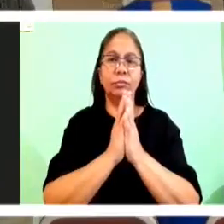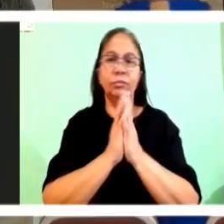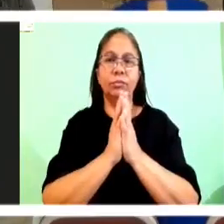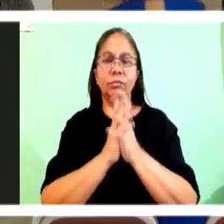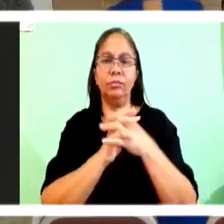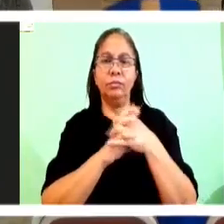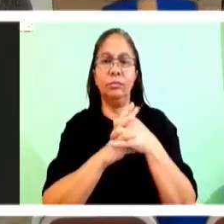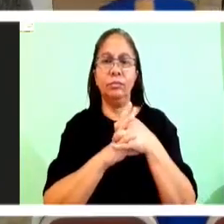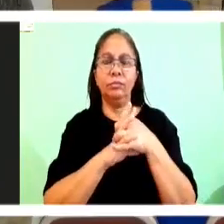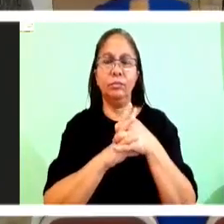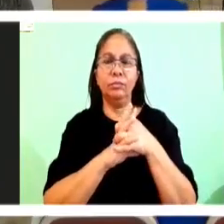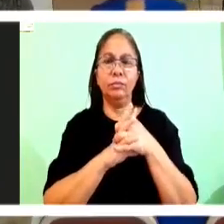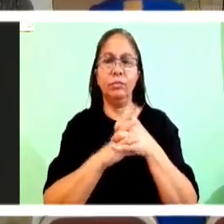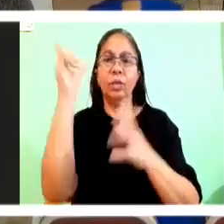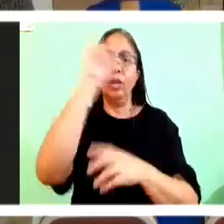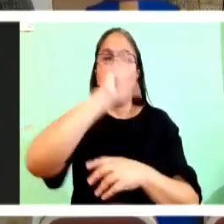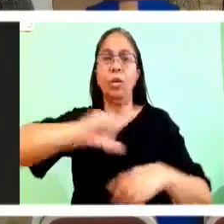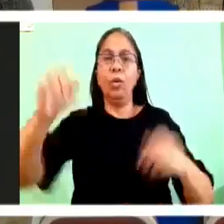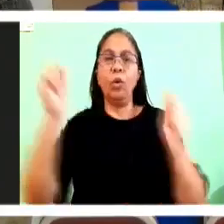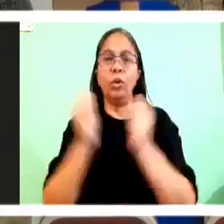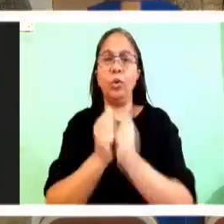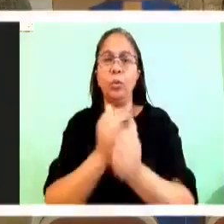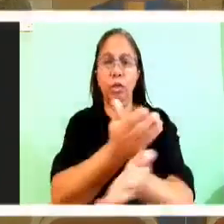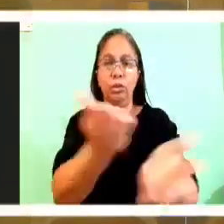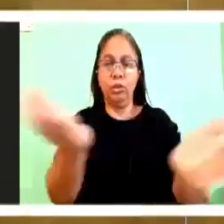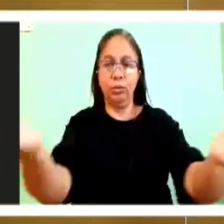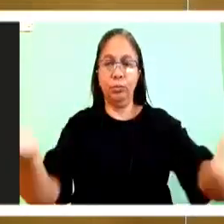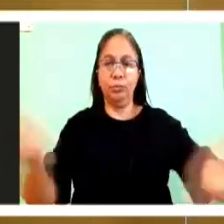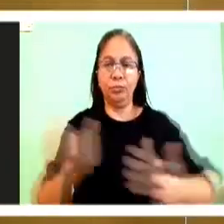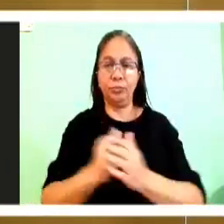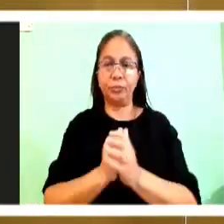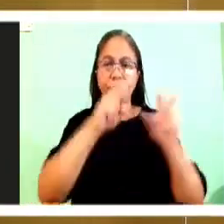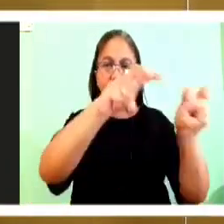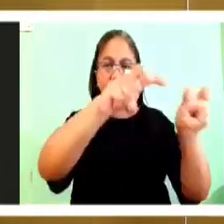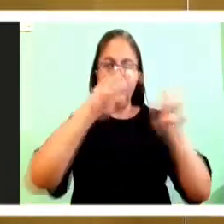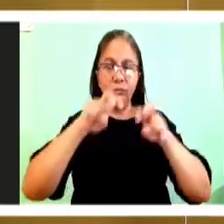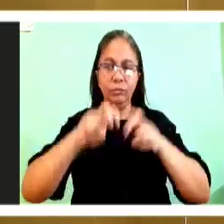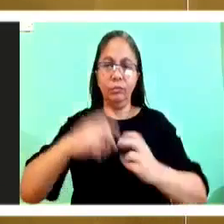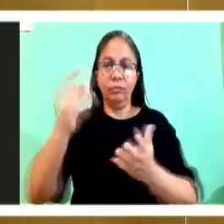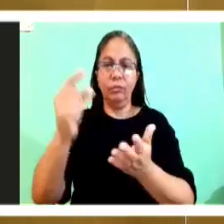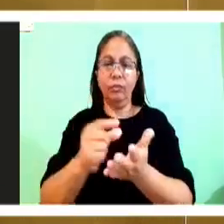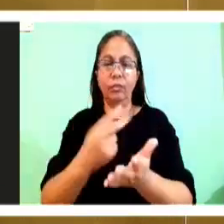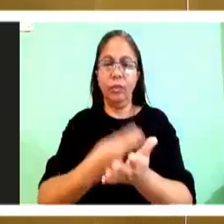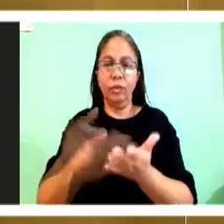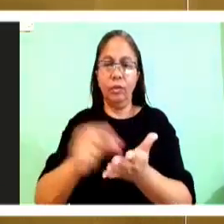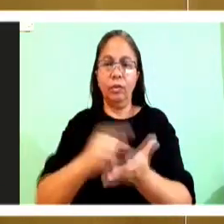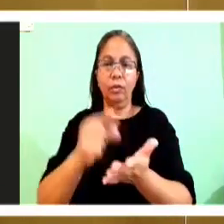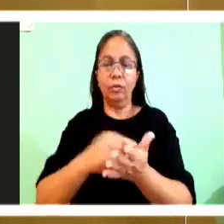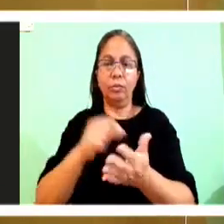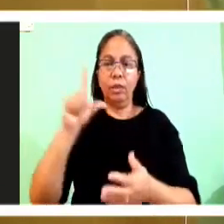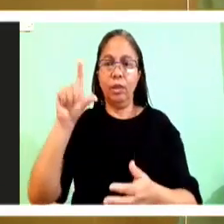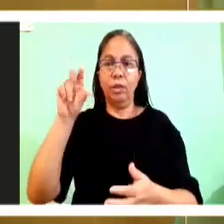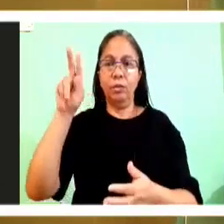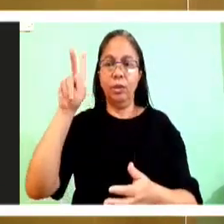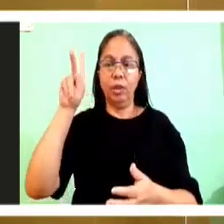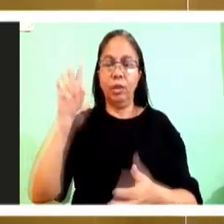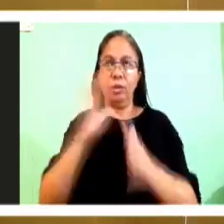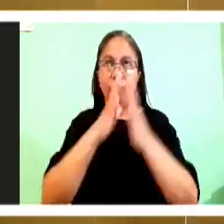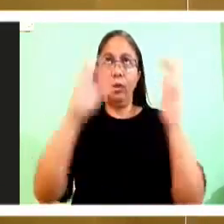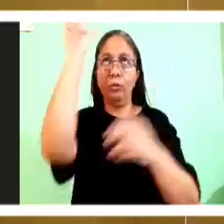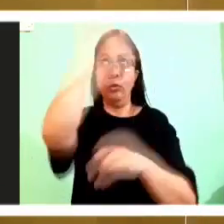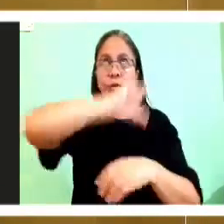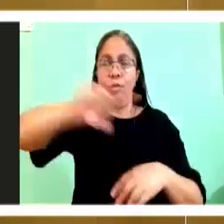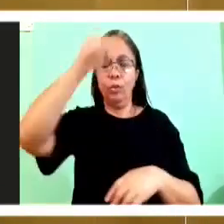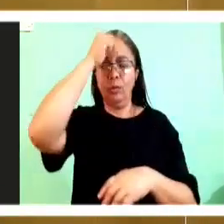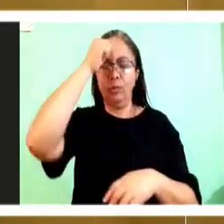The Lord be with you, and with your spirit, a reading from the Holy Gospel according to Luke. Glory to you, O Lord.